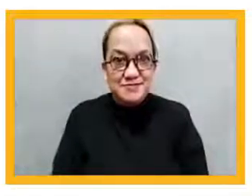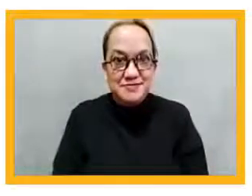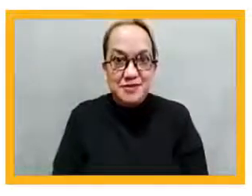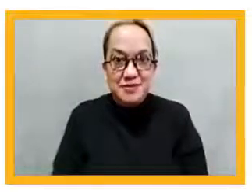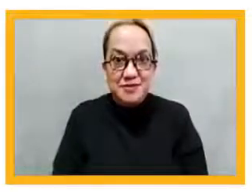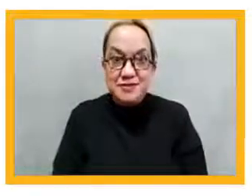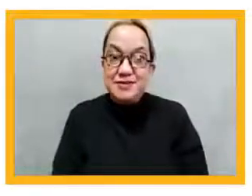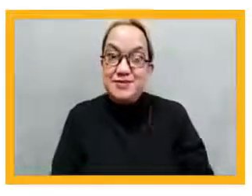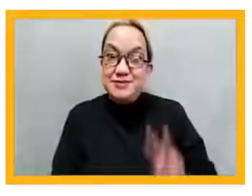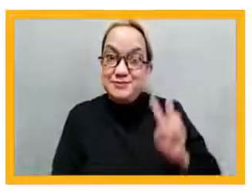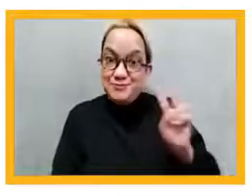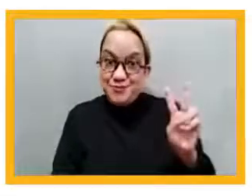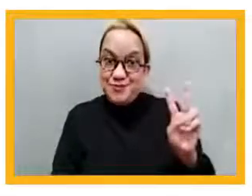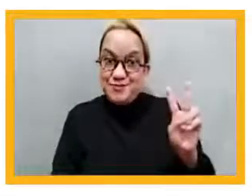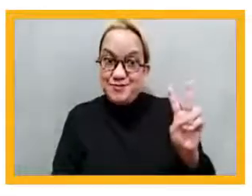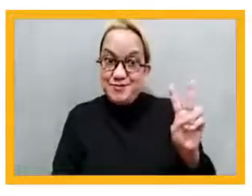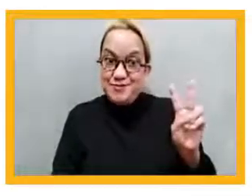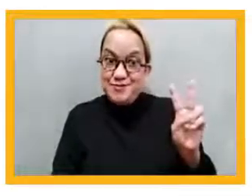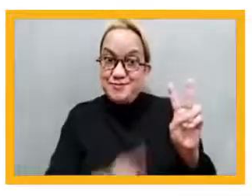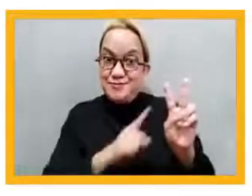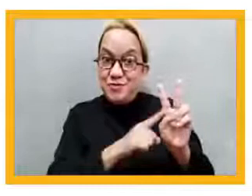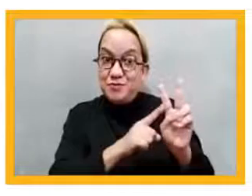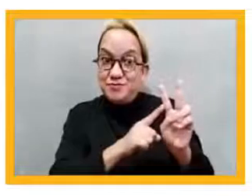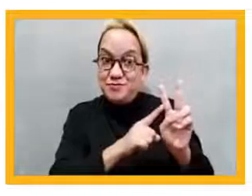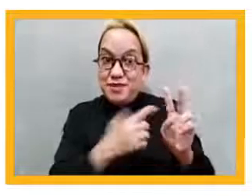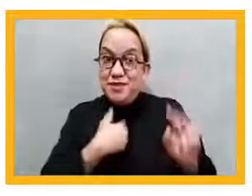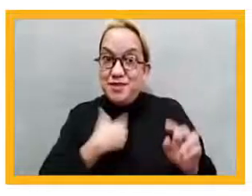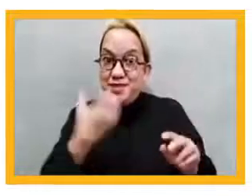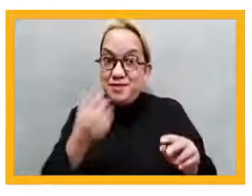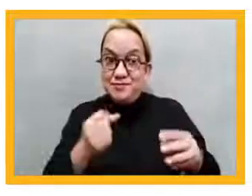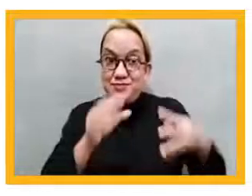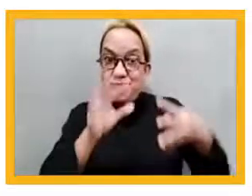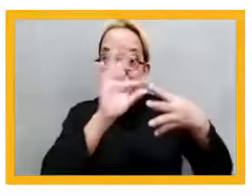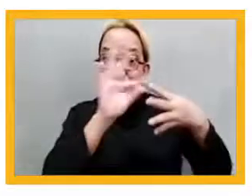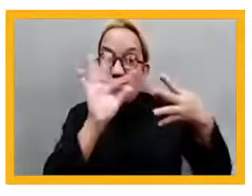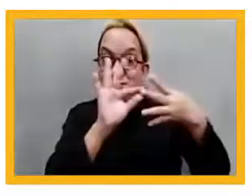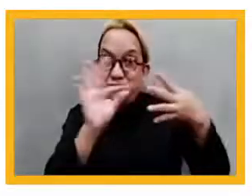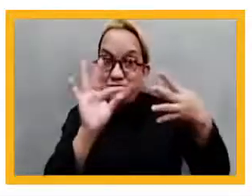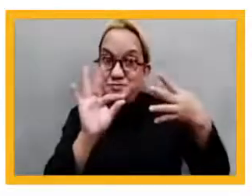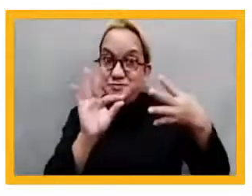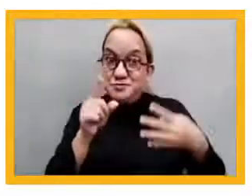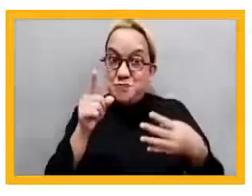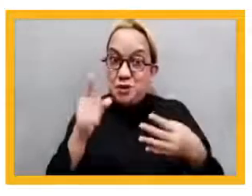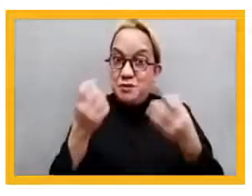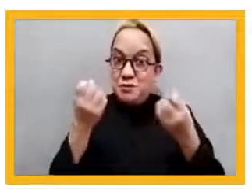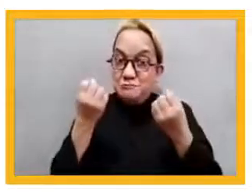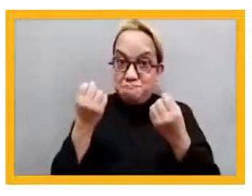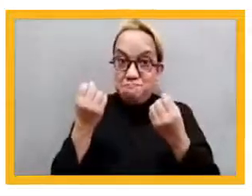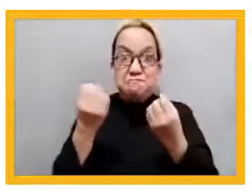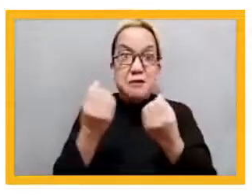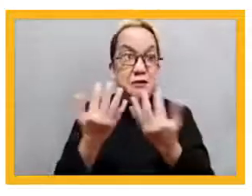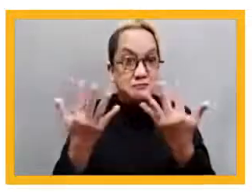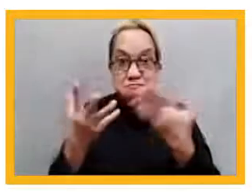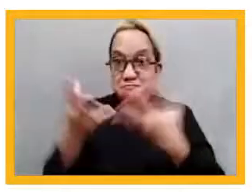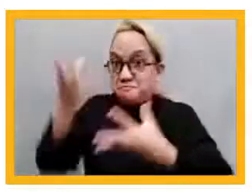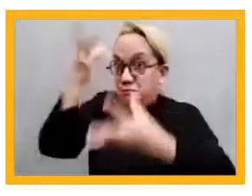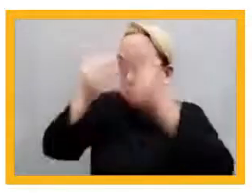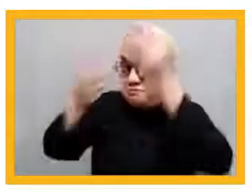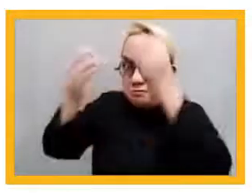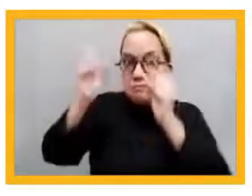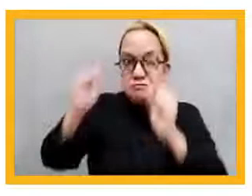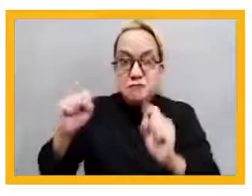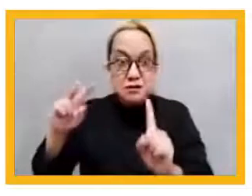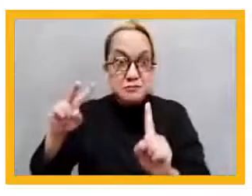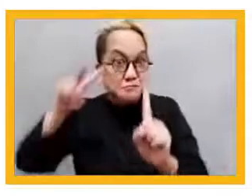choices for answers, will you be able to apply the ideas and learnings you acquired to your education related work and